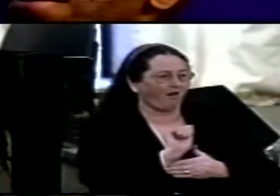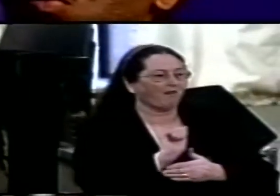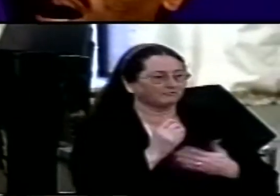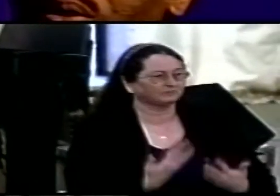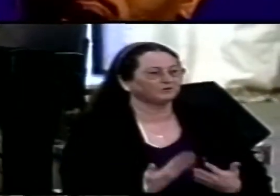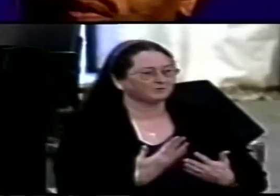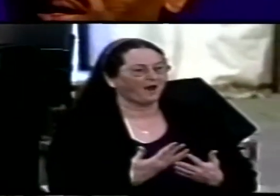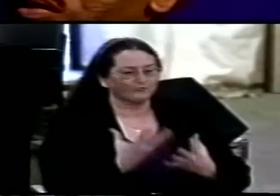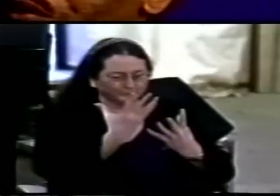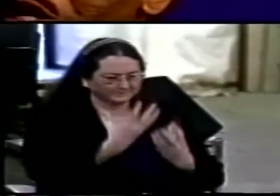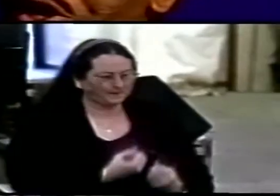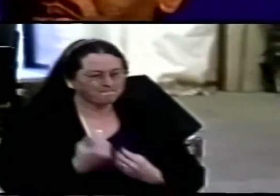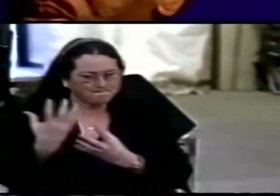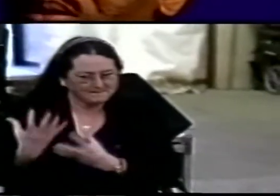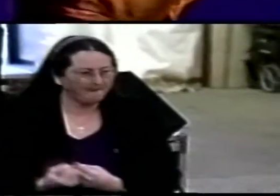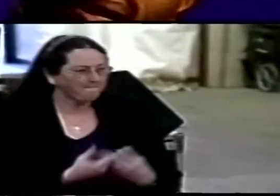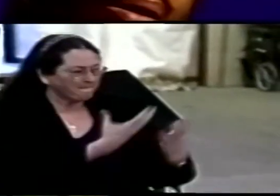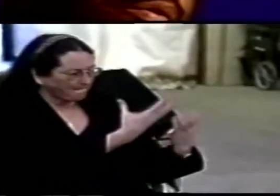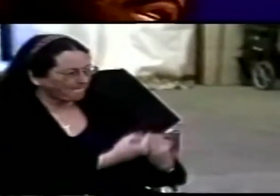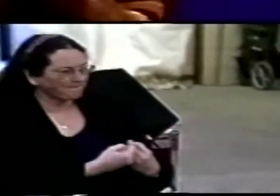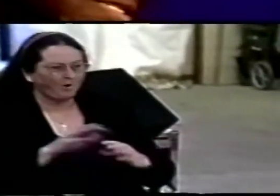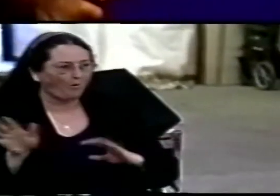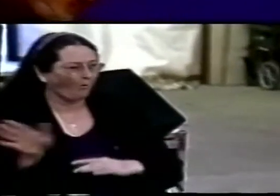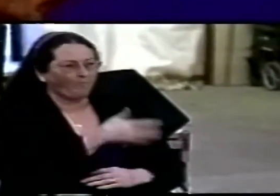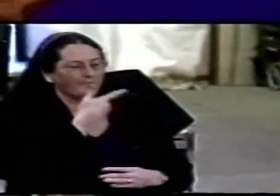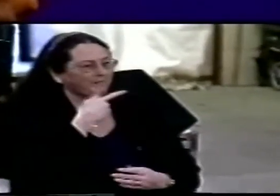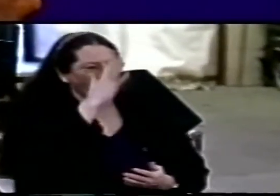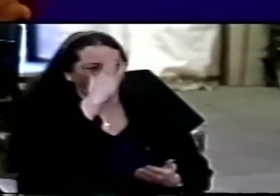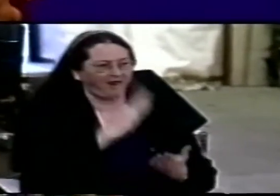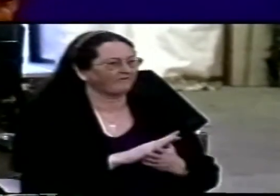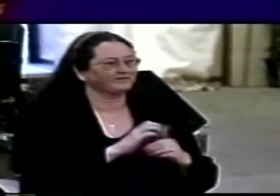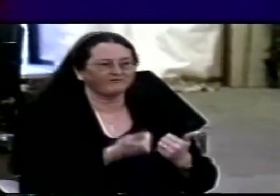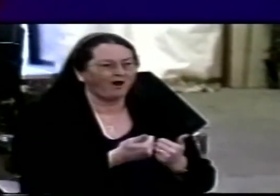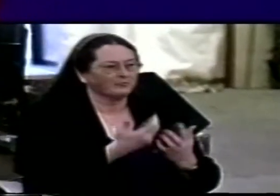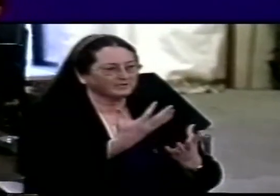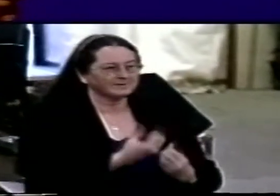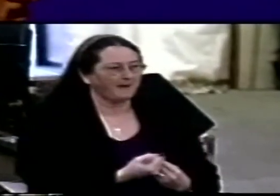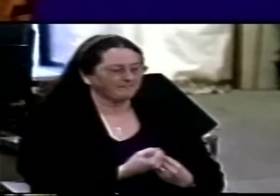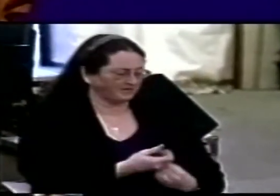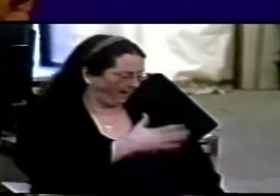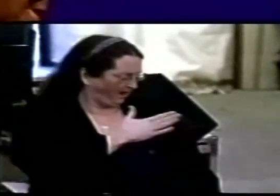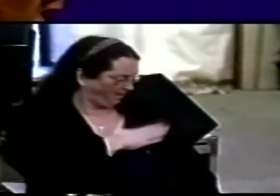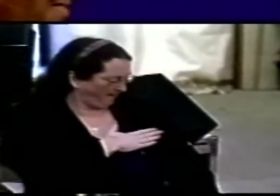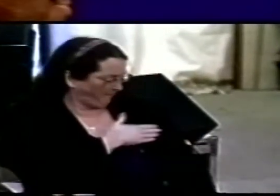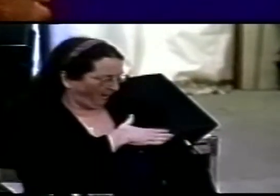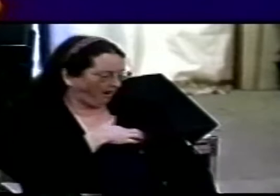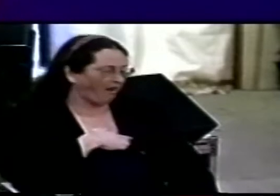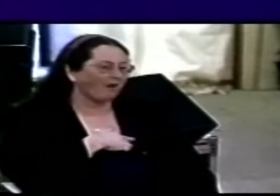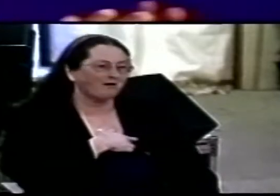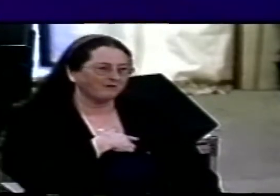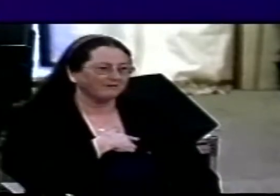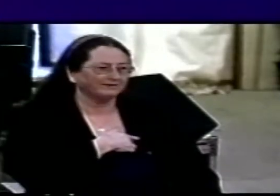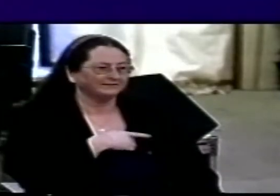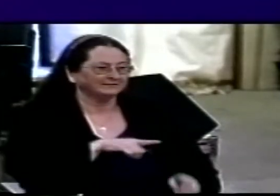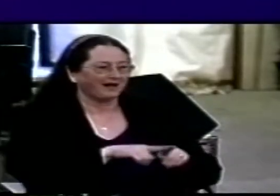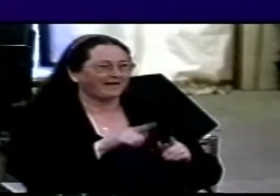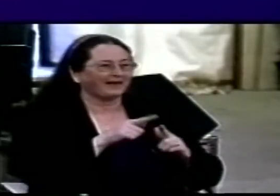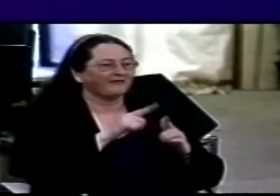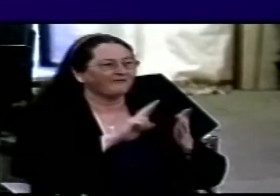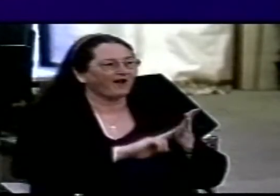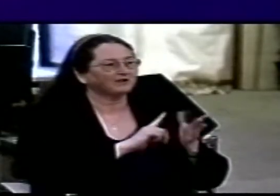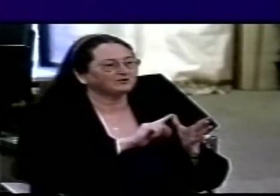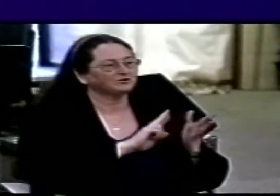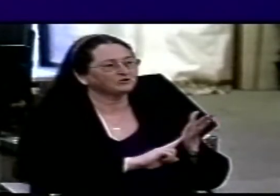anyone of conviction within the body of Jesus and to wear the label evangelical becomes a liability